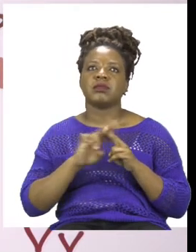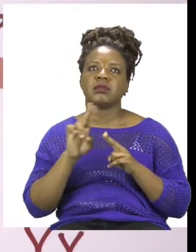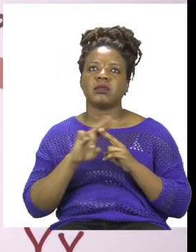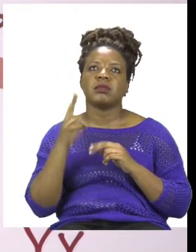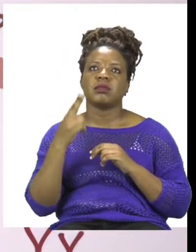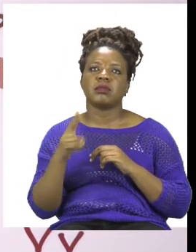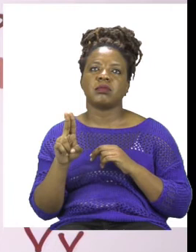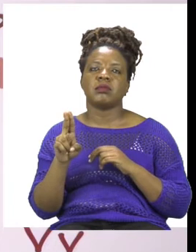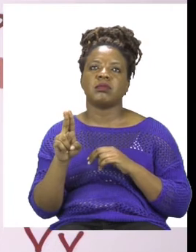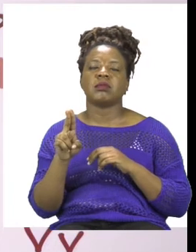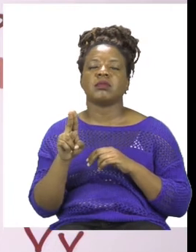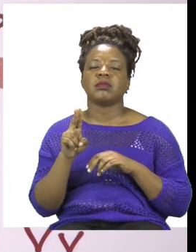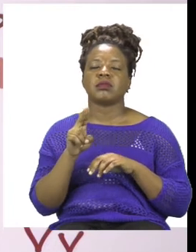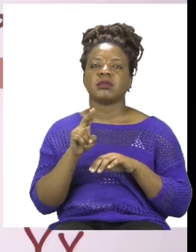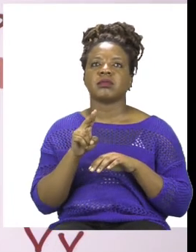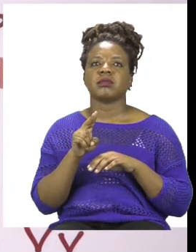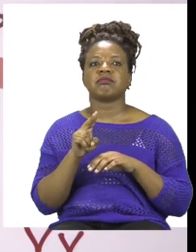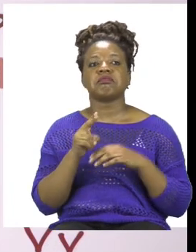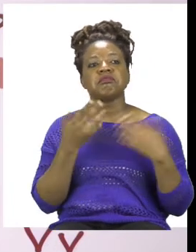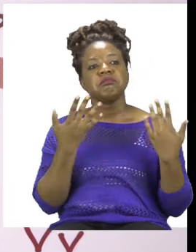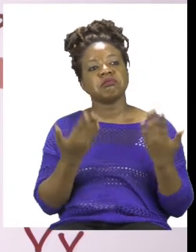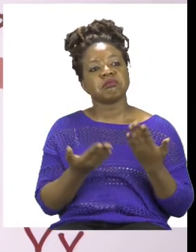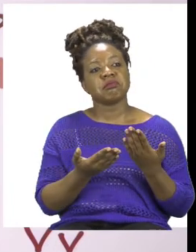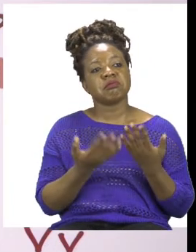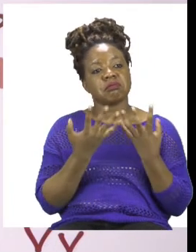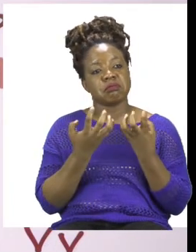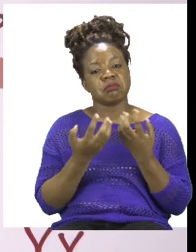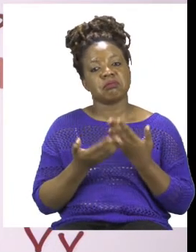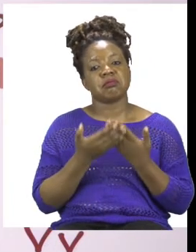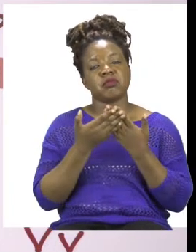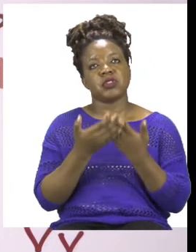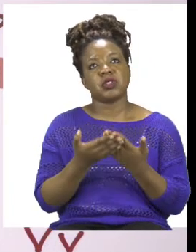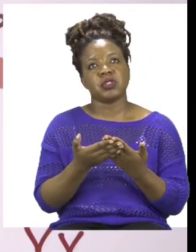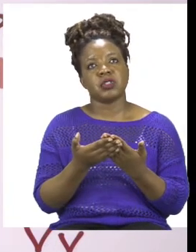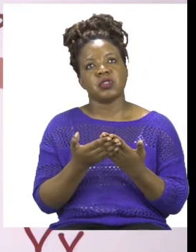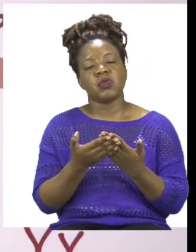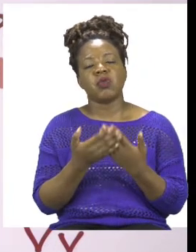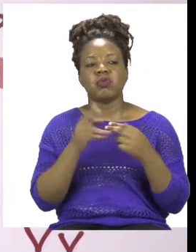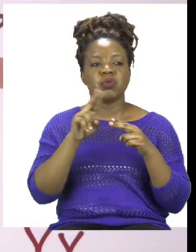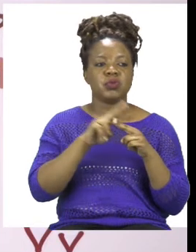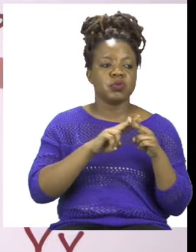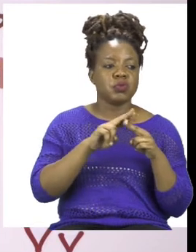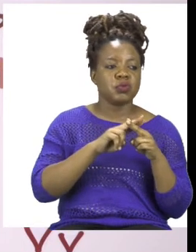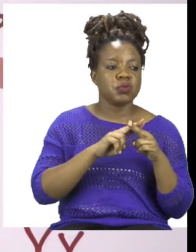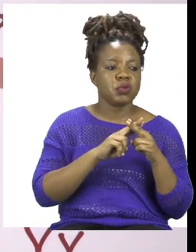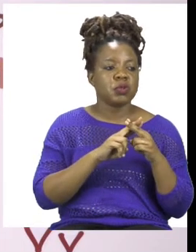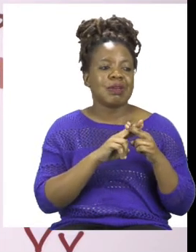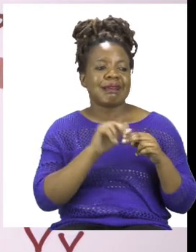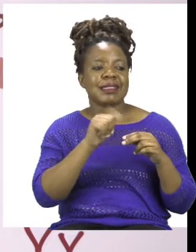them boys and girls. And if you need help or if you need to draw it on a separate piece of paper,